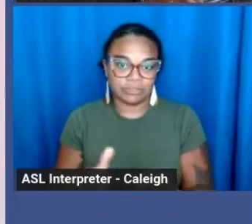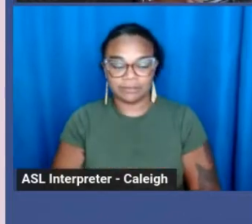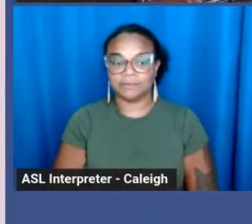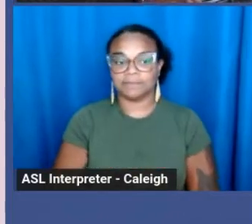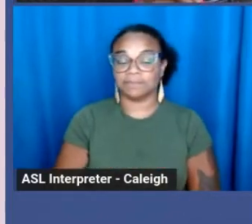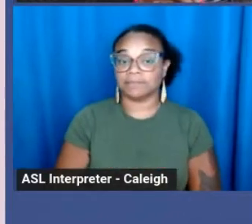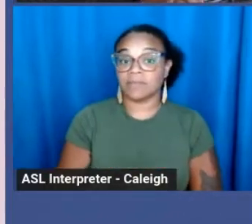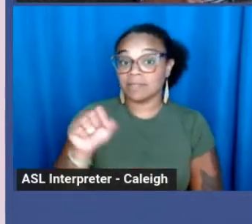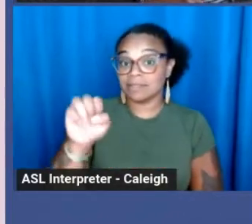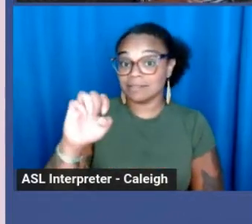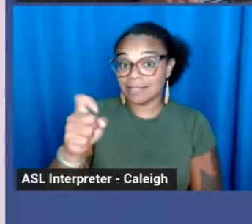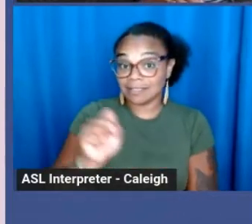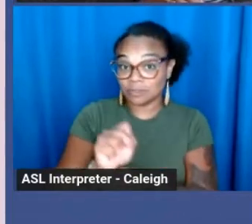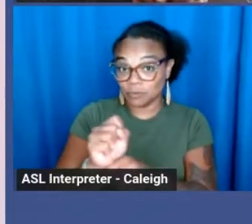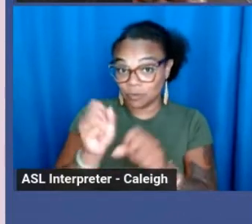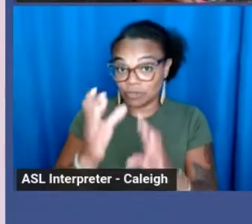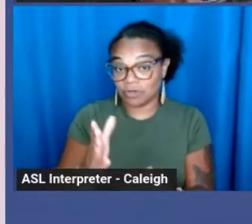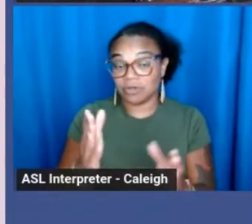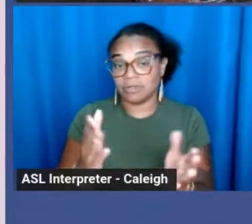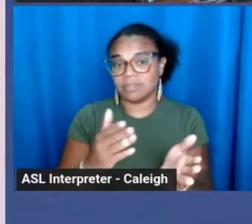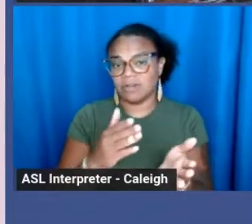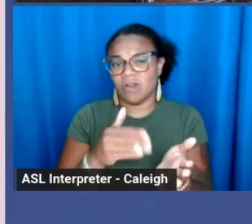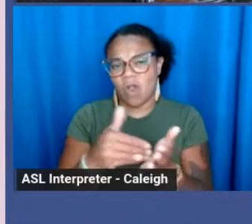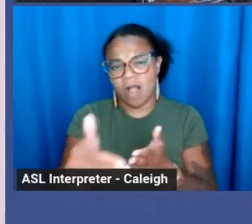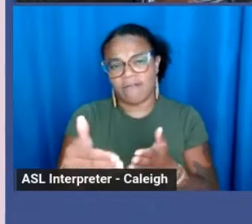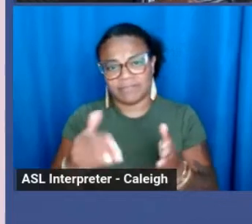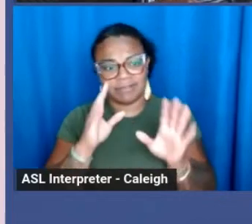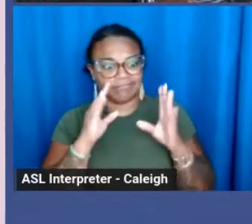Sex workers are often usually targeted